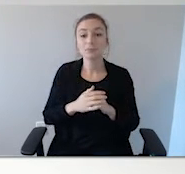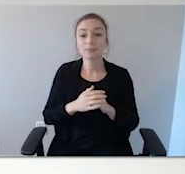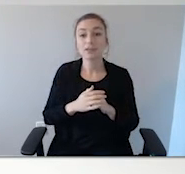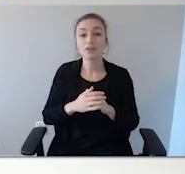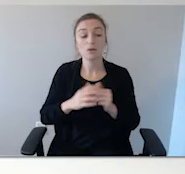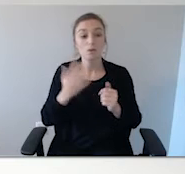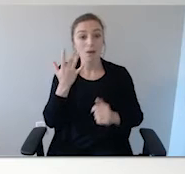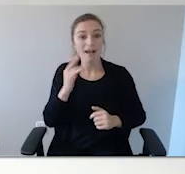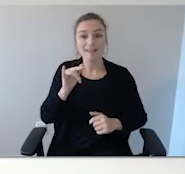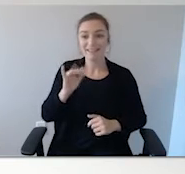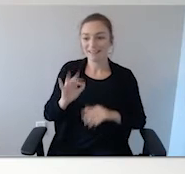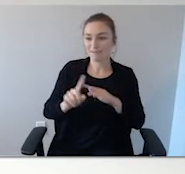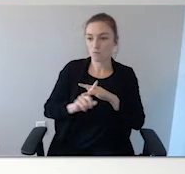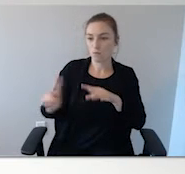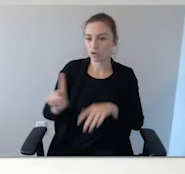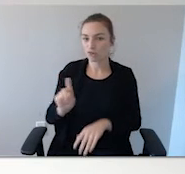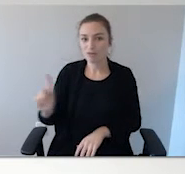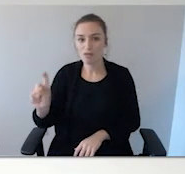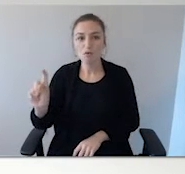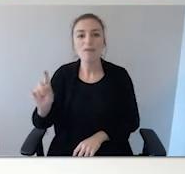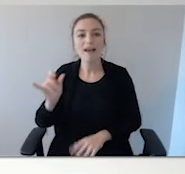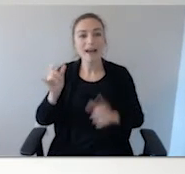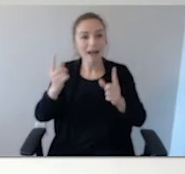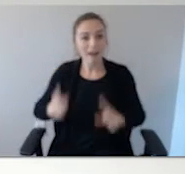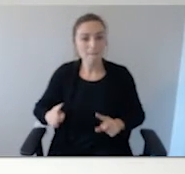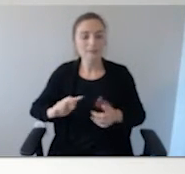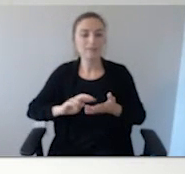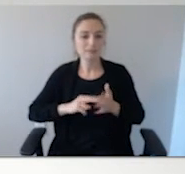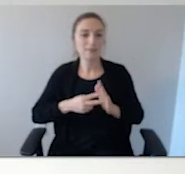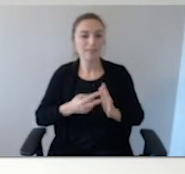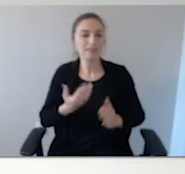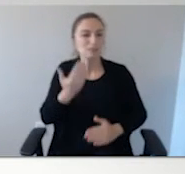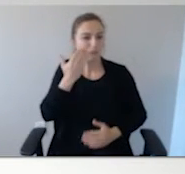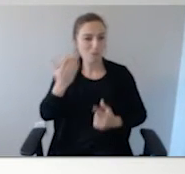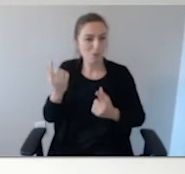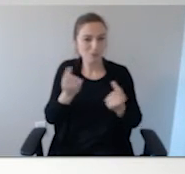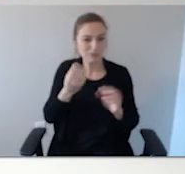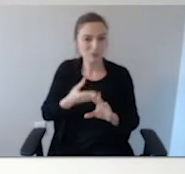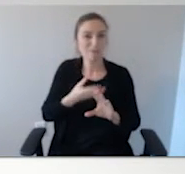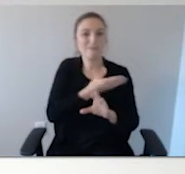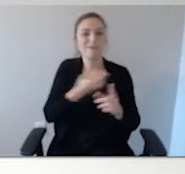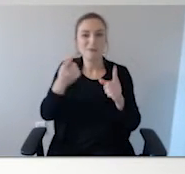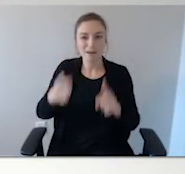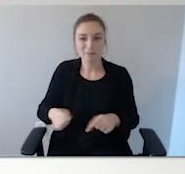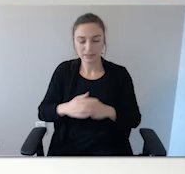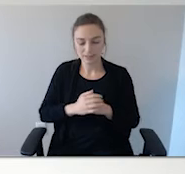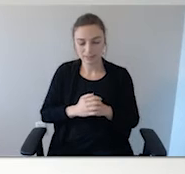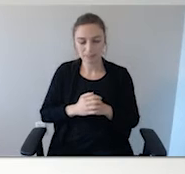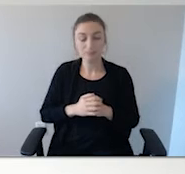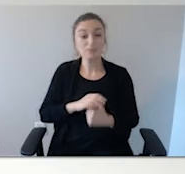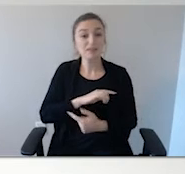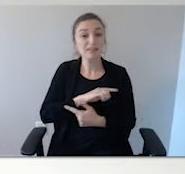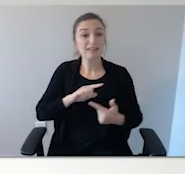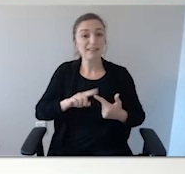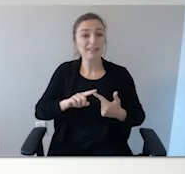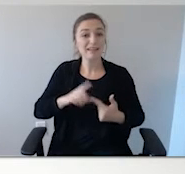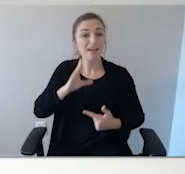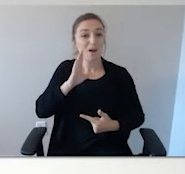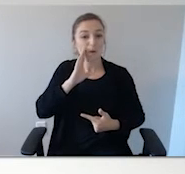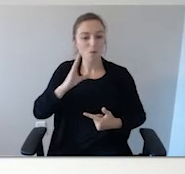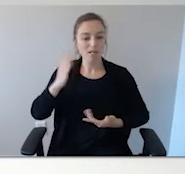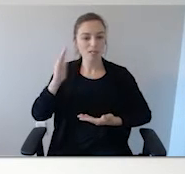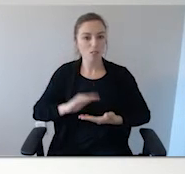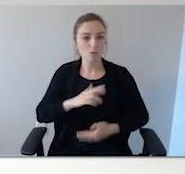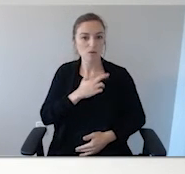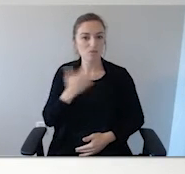that prior to it happening. It's going to lower the risk of any unintentional injury or wandering and